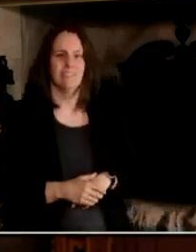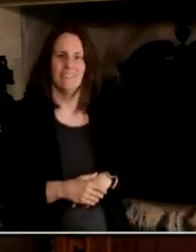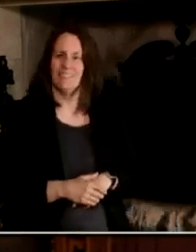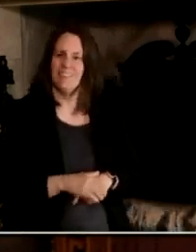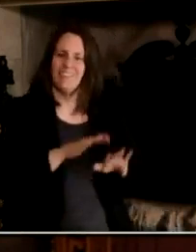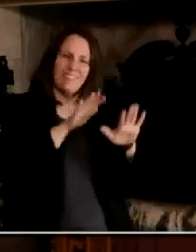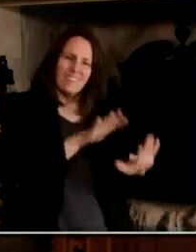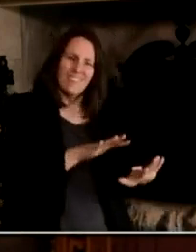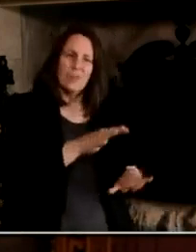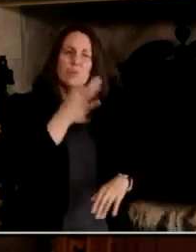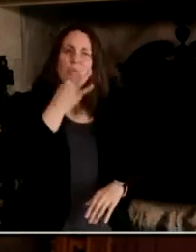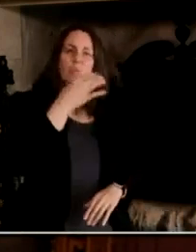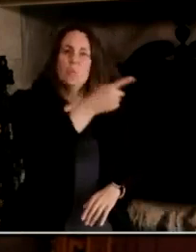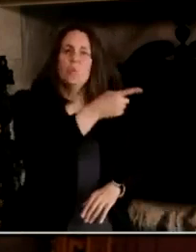I know you're better than this.